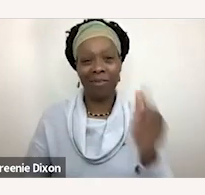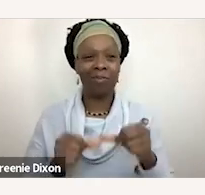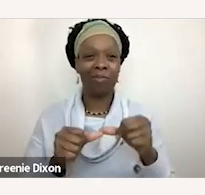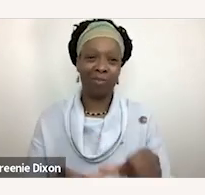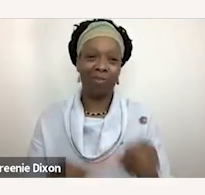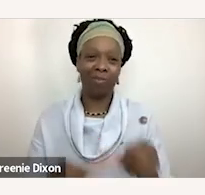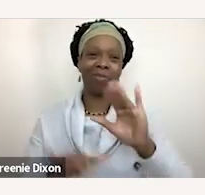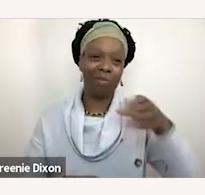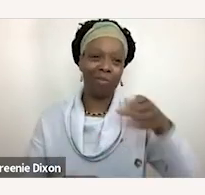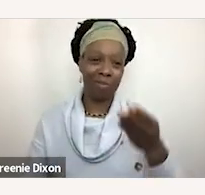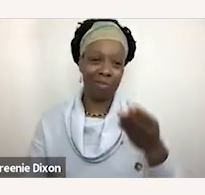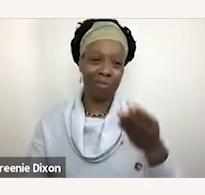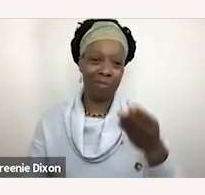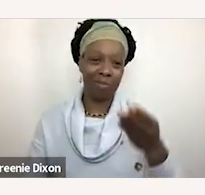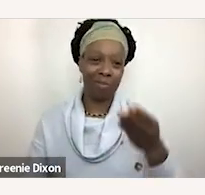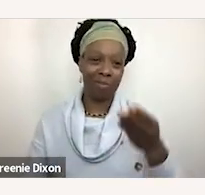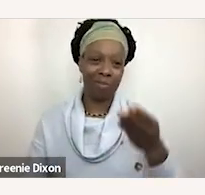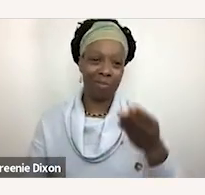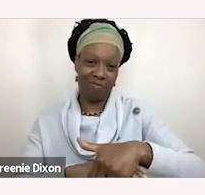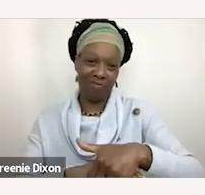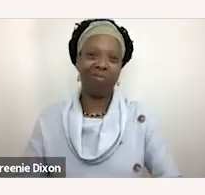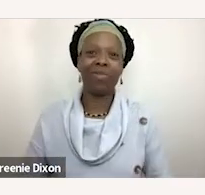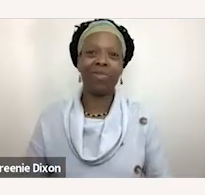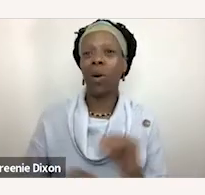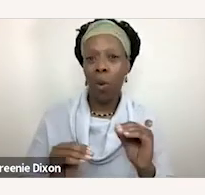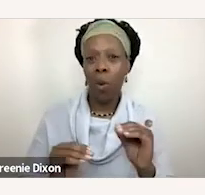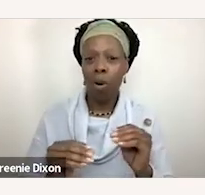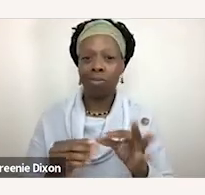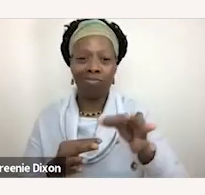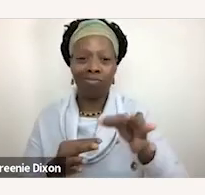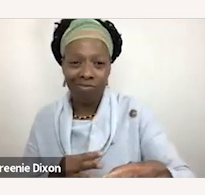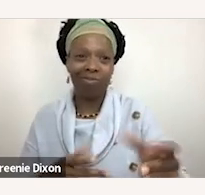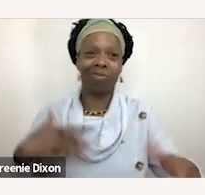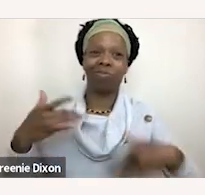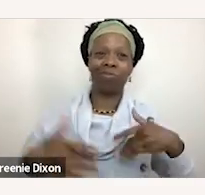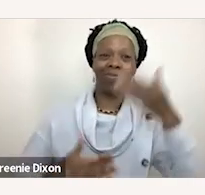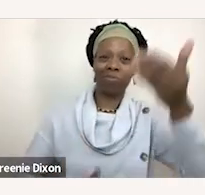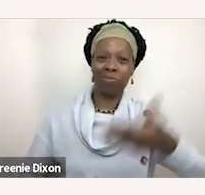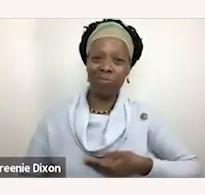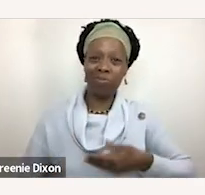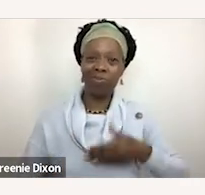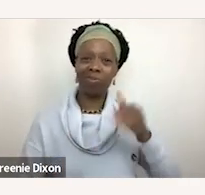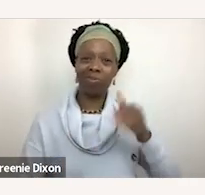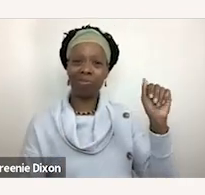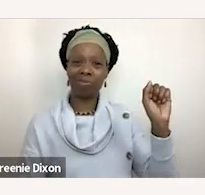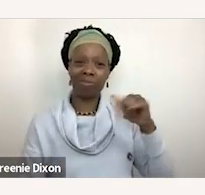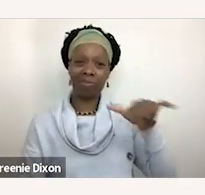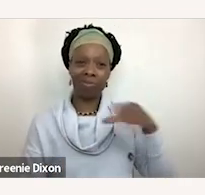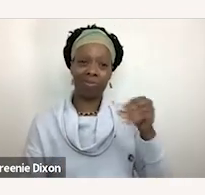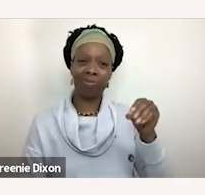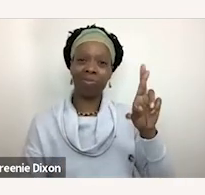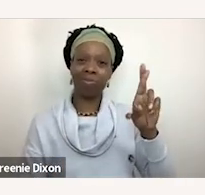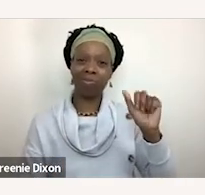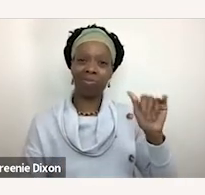with the rest of the presentation. So without further ado, it gives me great pleasure to introduce Ashley and Rachel, who will be tonight's presenters.